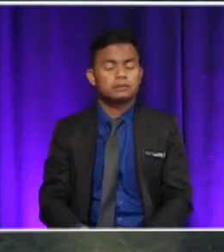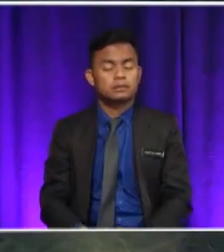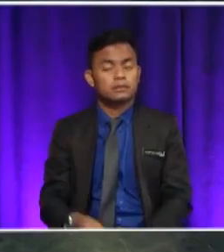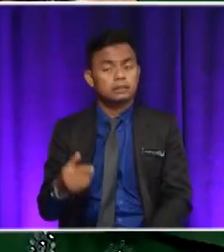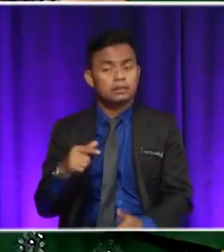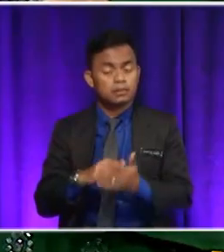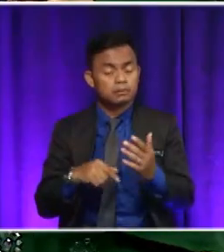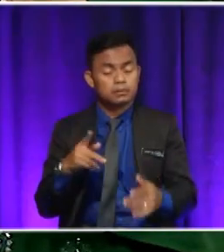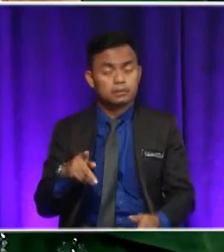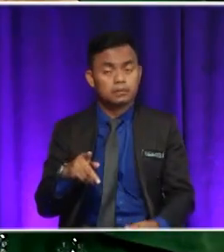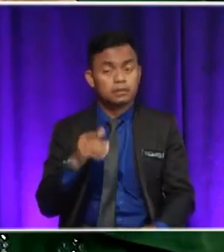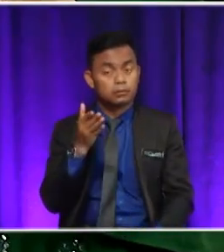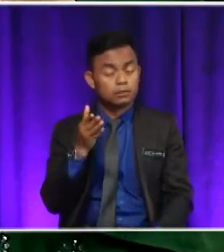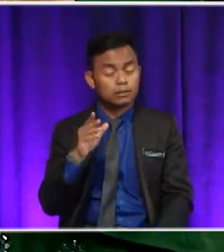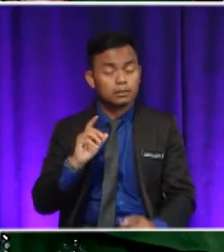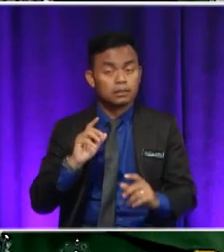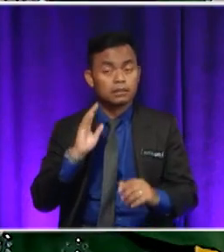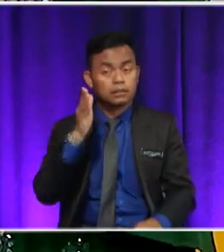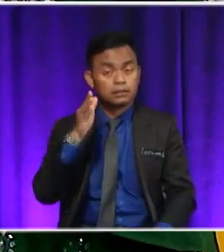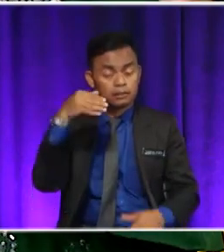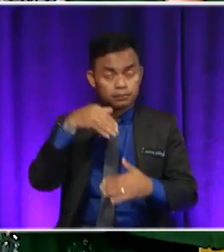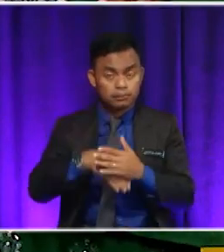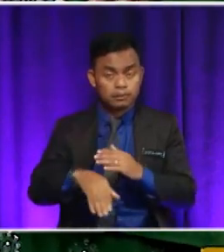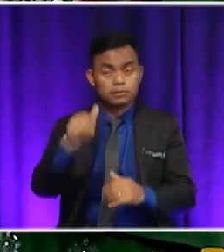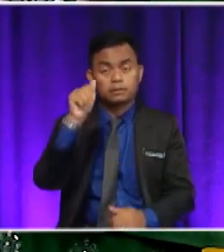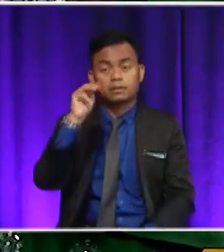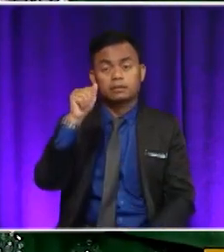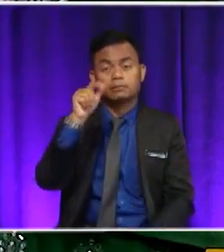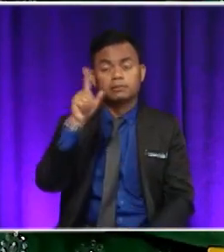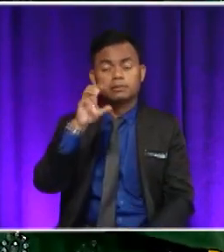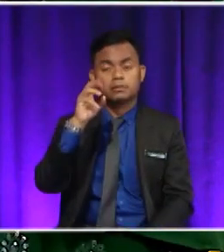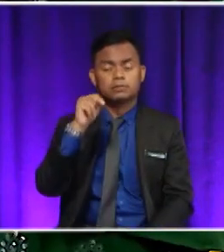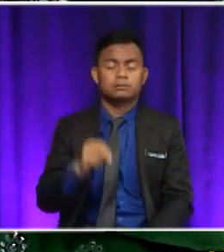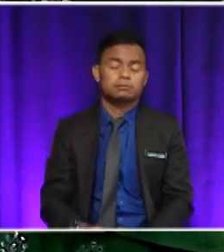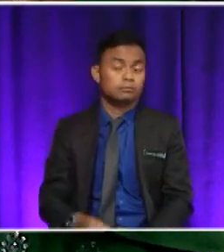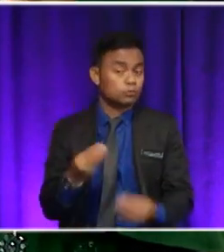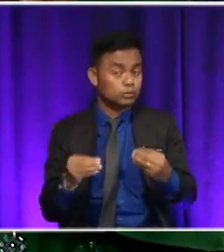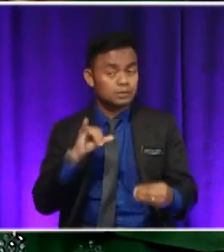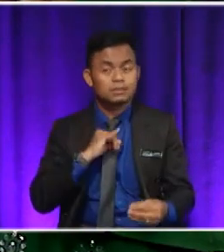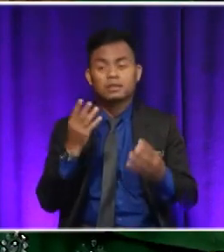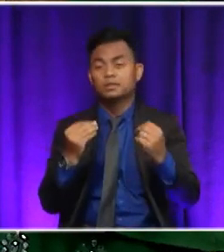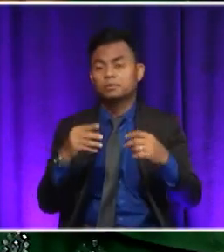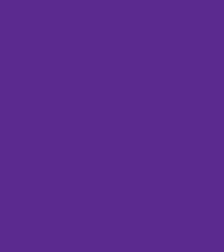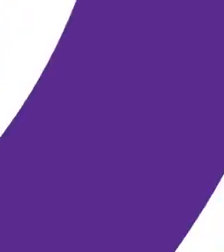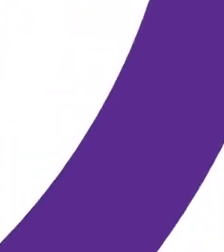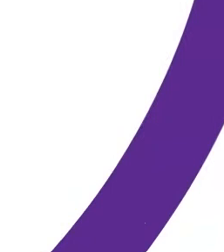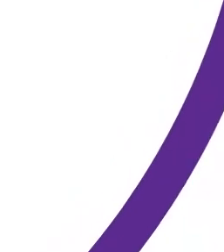I think, yeah, I would like to give it a try because there aren't that many people in the world who could proudly say I've walked the Amazon.